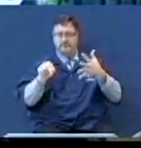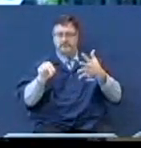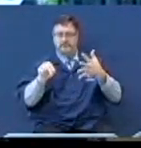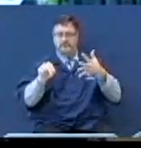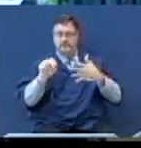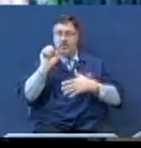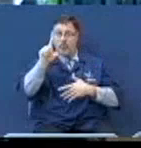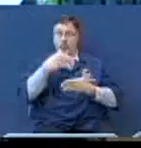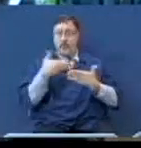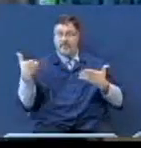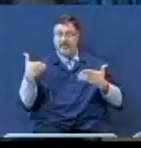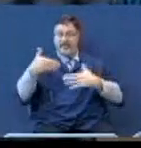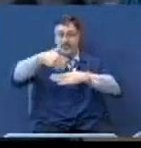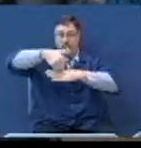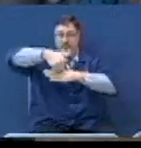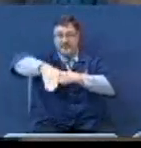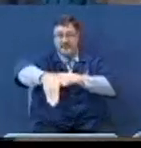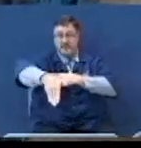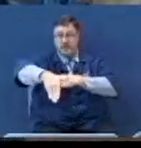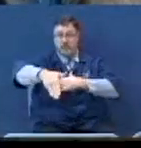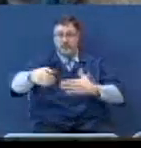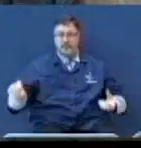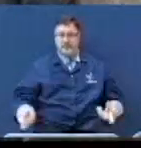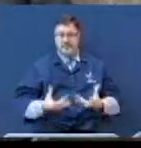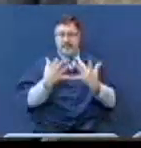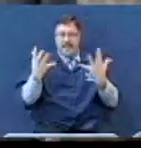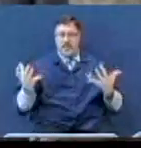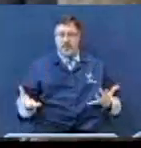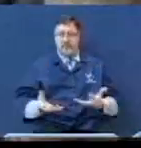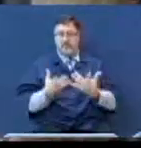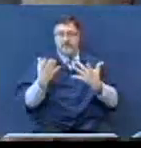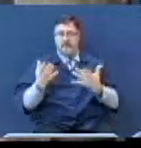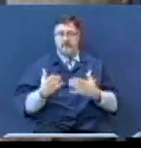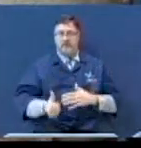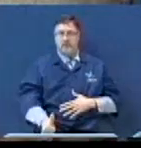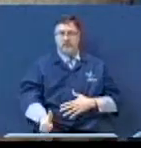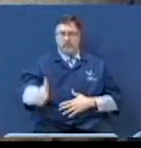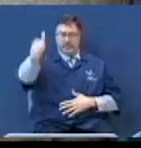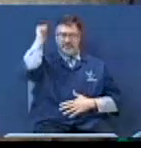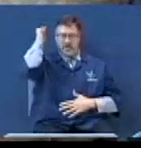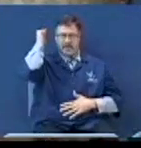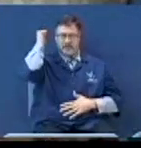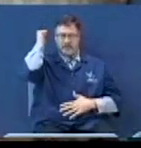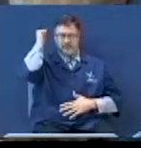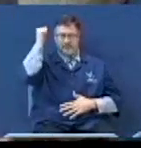There's just one thing going to send you to hell and that's the rejection.